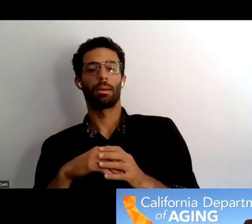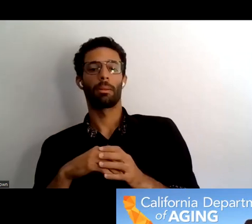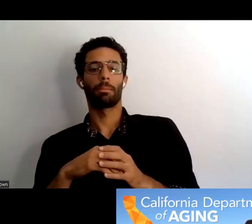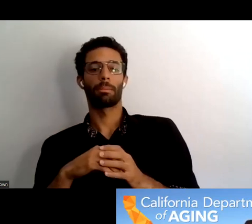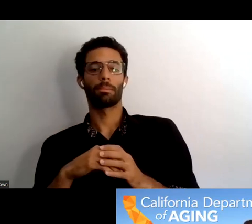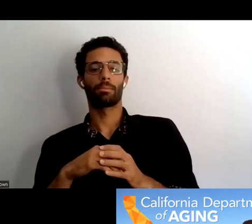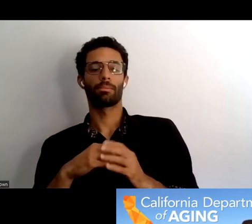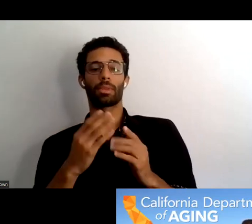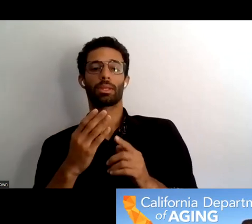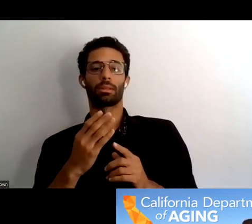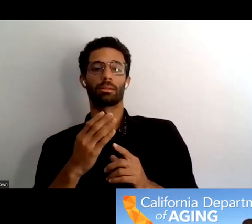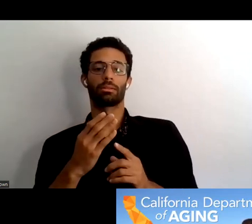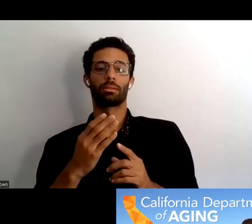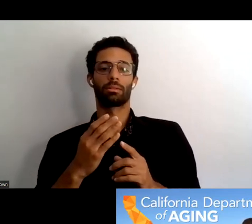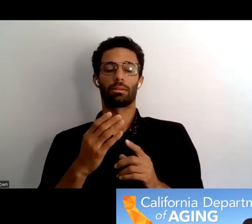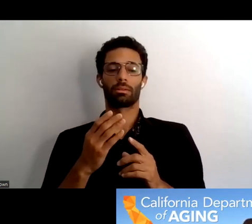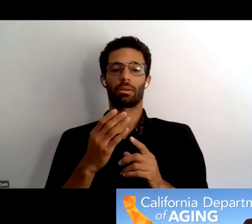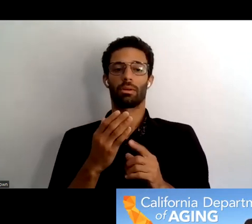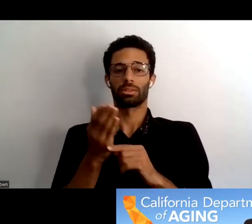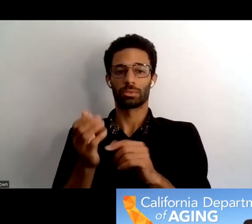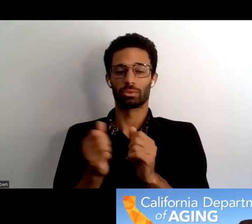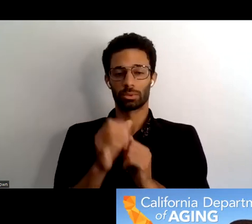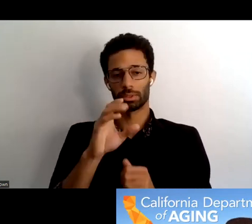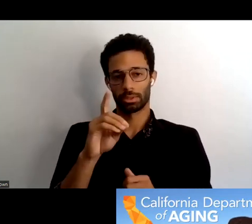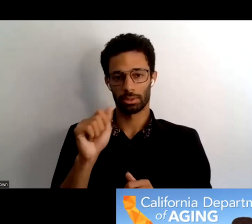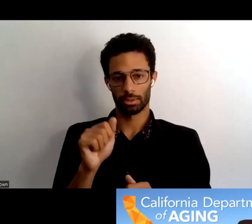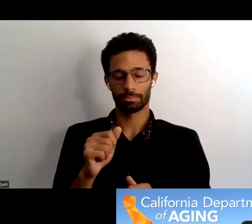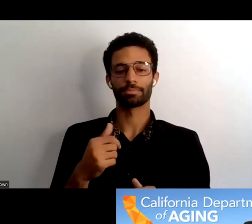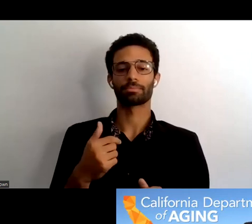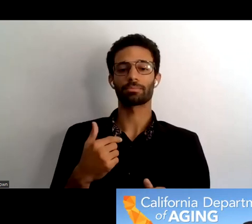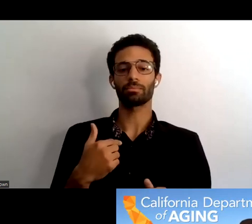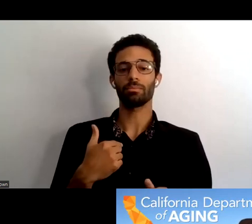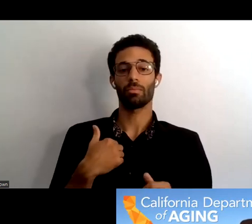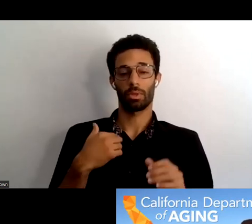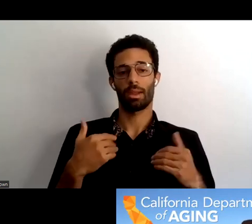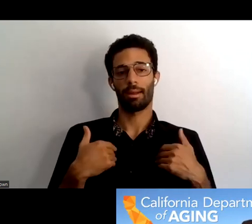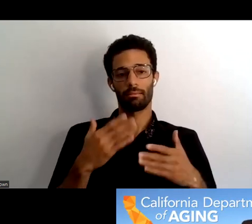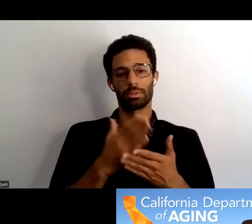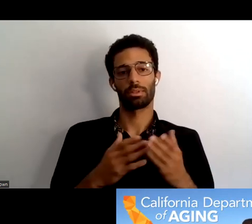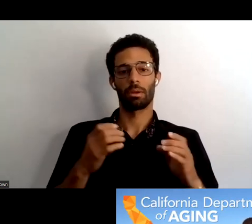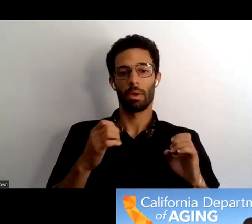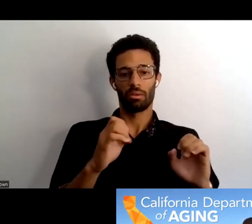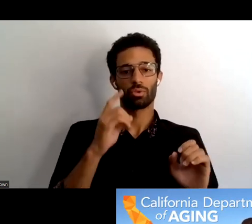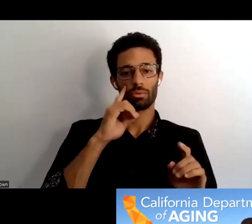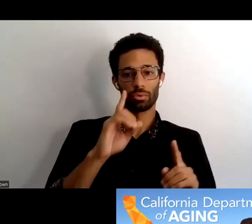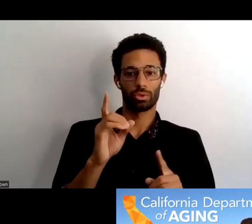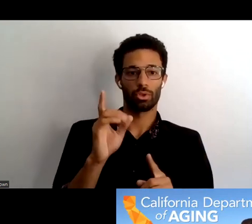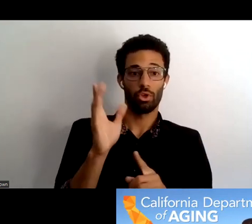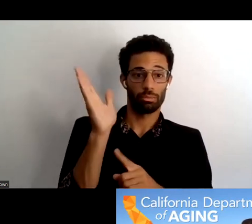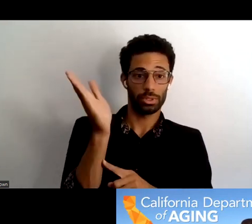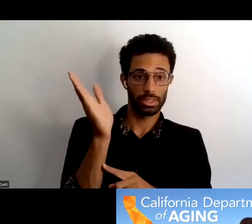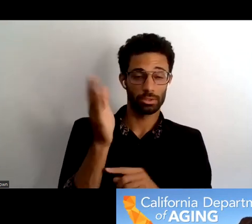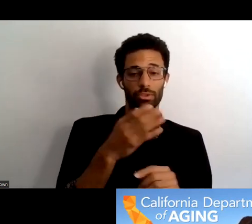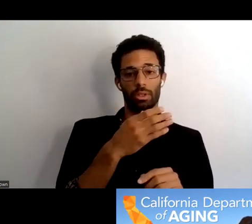to cda we've also done other efforts in regards to like i said um presentations and really getting the word out that